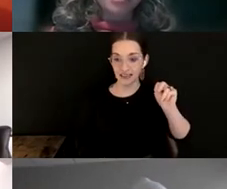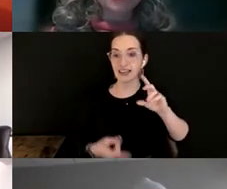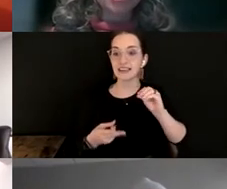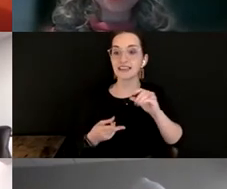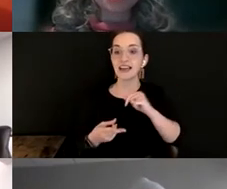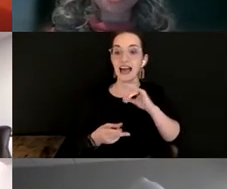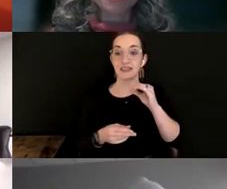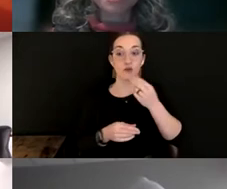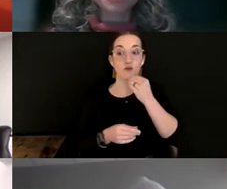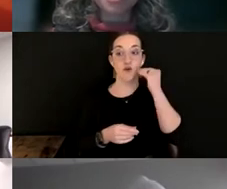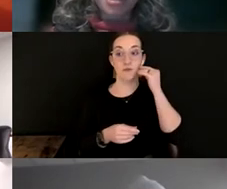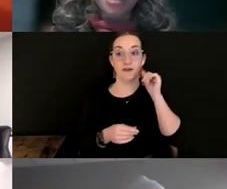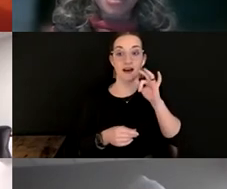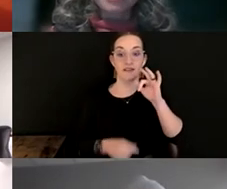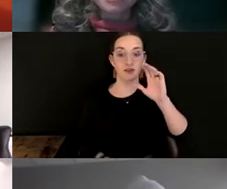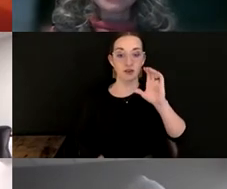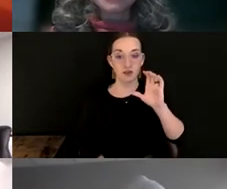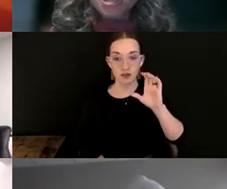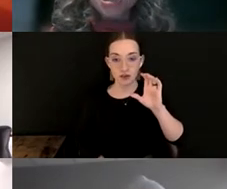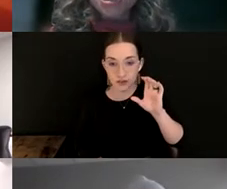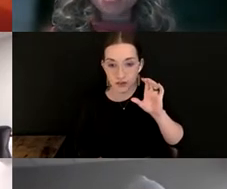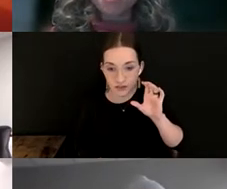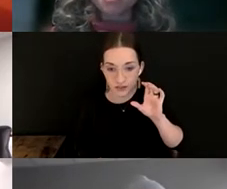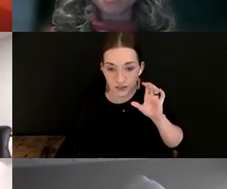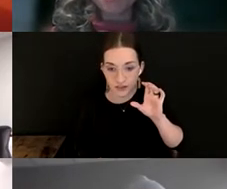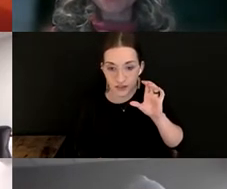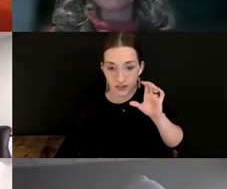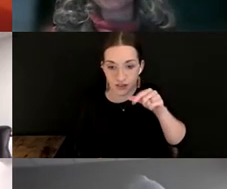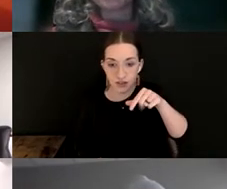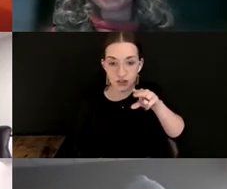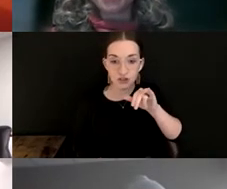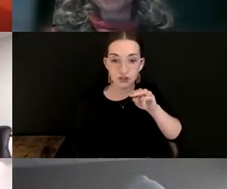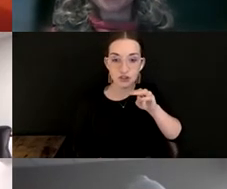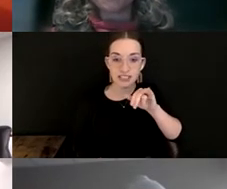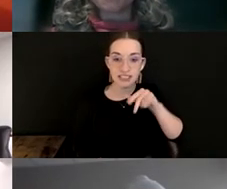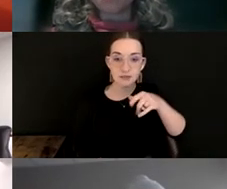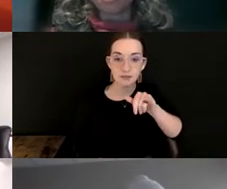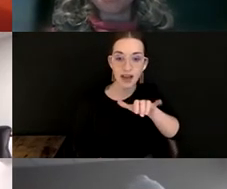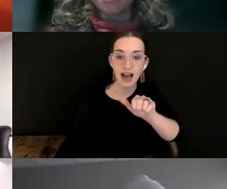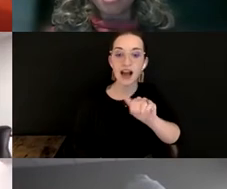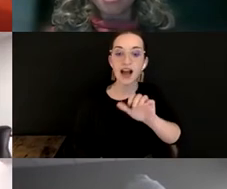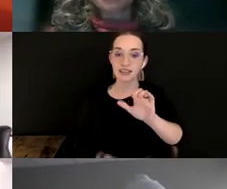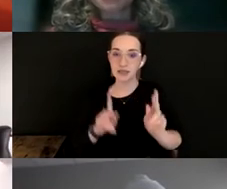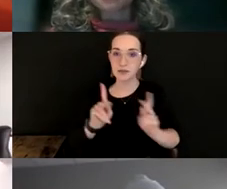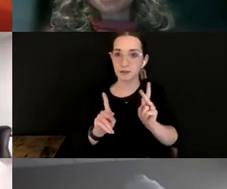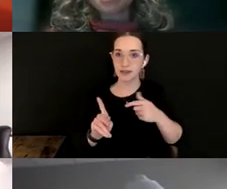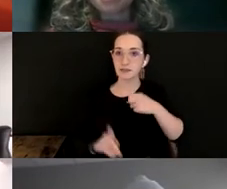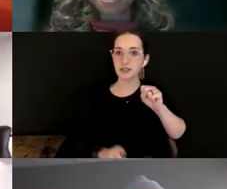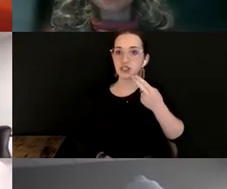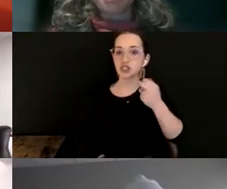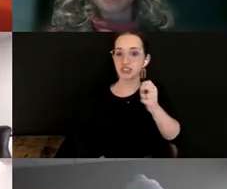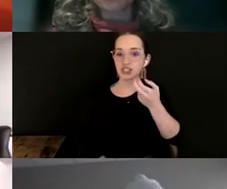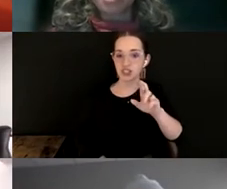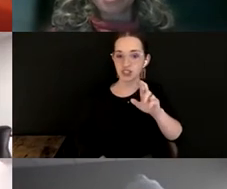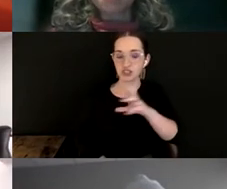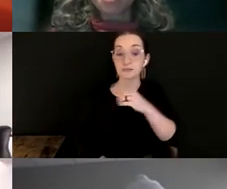I use she, her pronouns. And in addition to being a co-author of Return to the Stage with David McGraw. I'm a consultant and